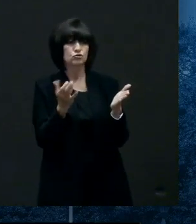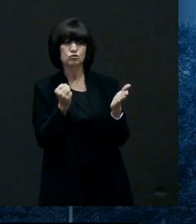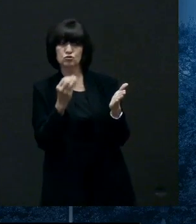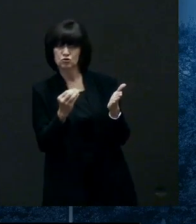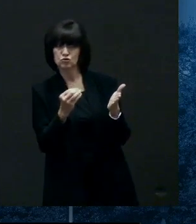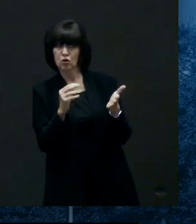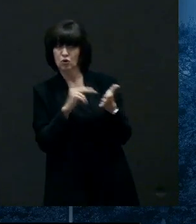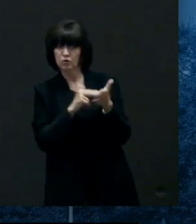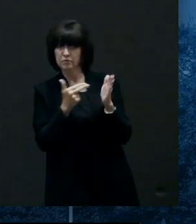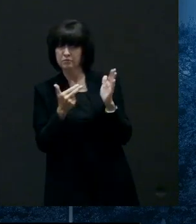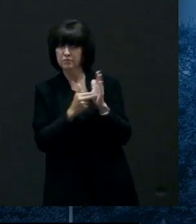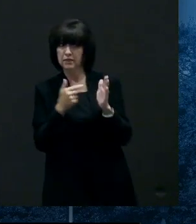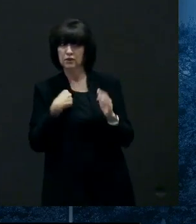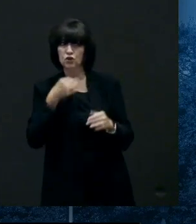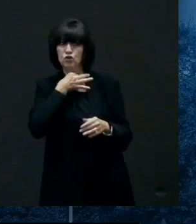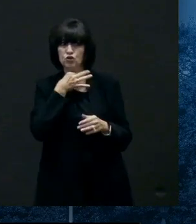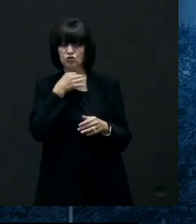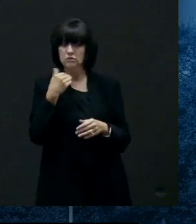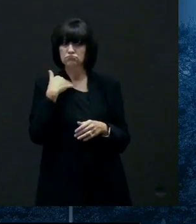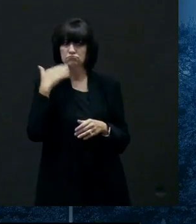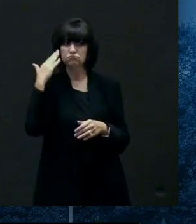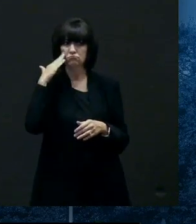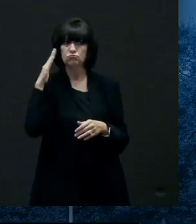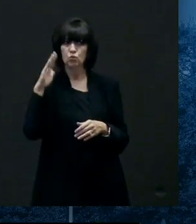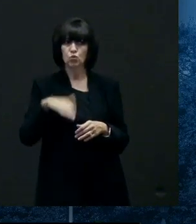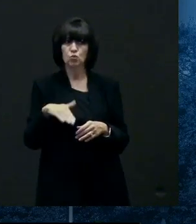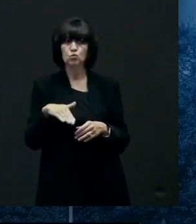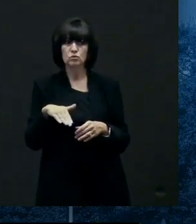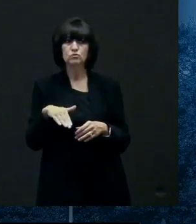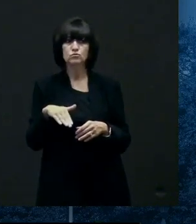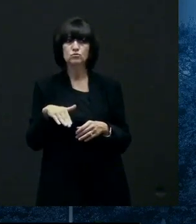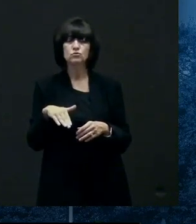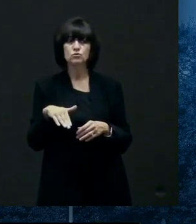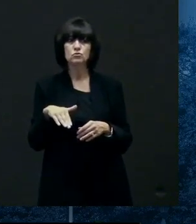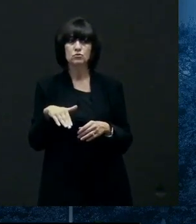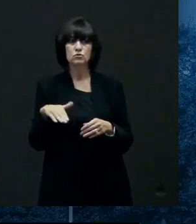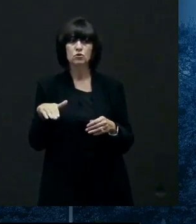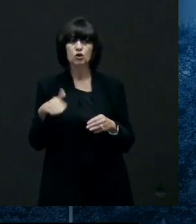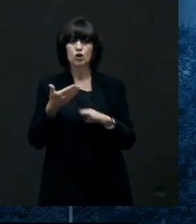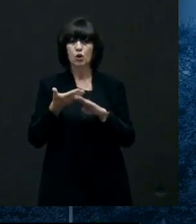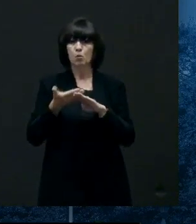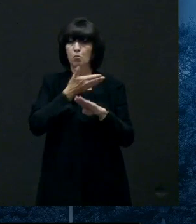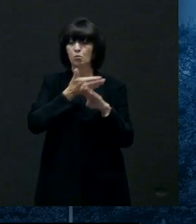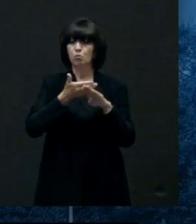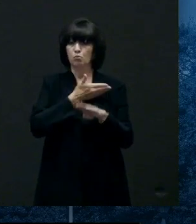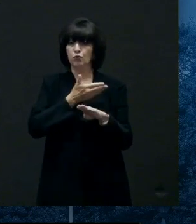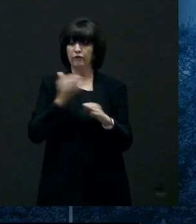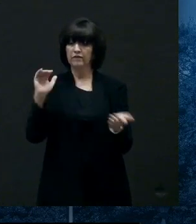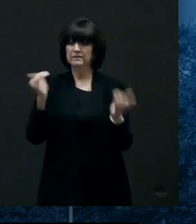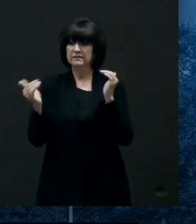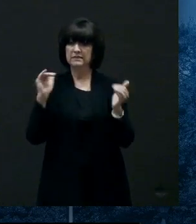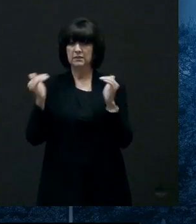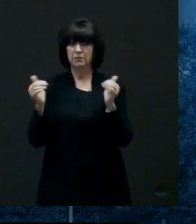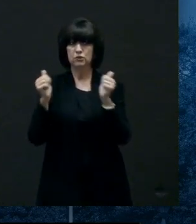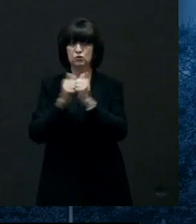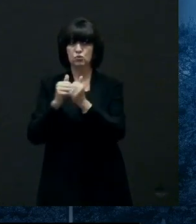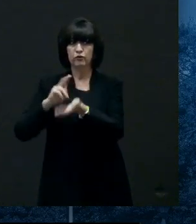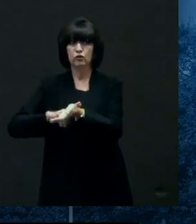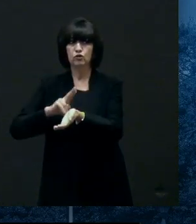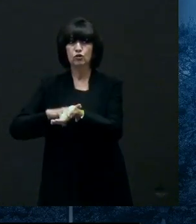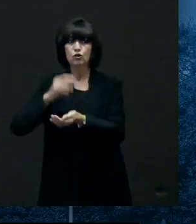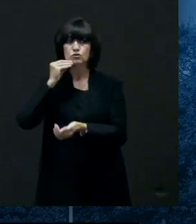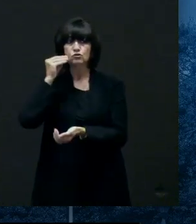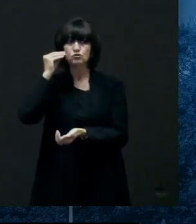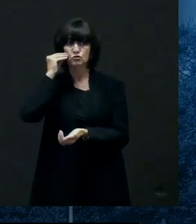so i'm just curious again i know previous comparisons with nursing homes apples and oranges but i am curious why the state would